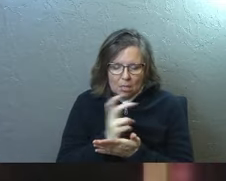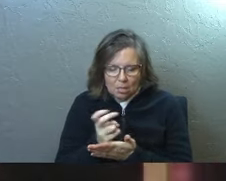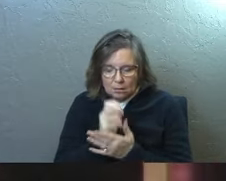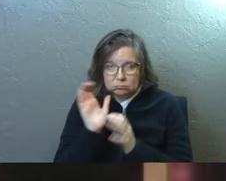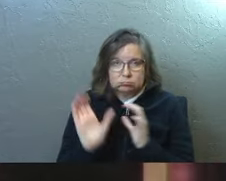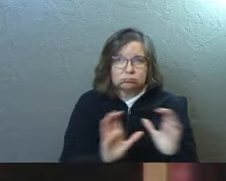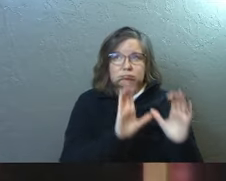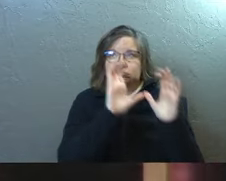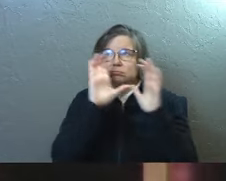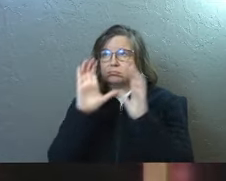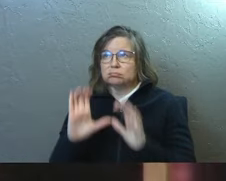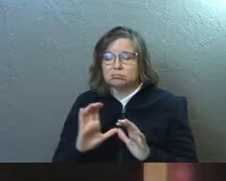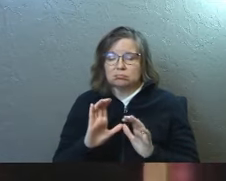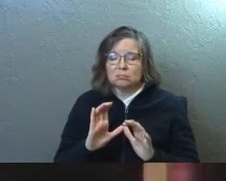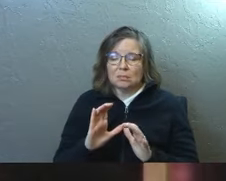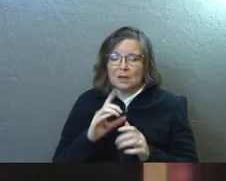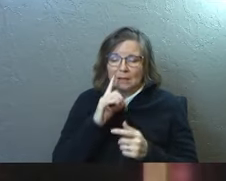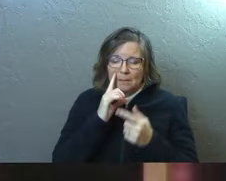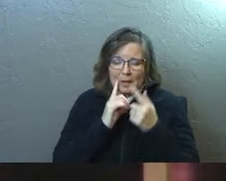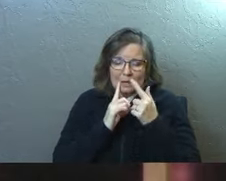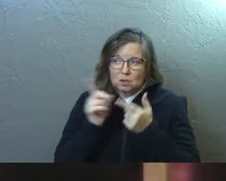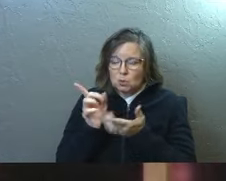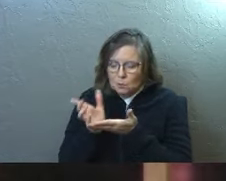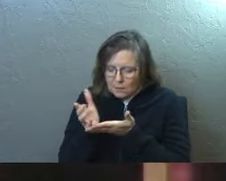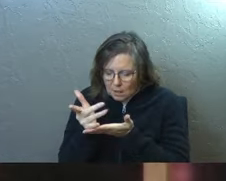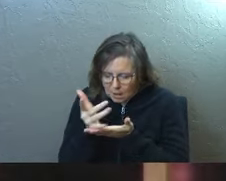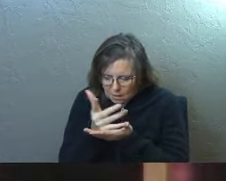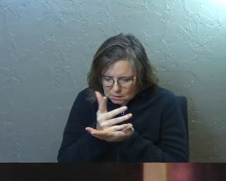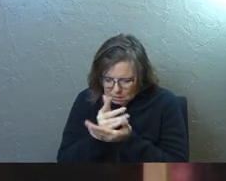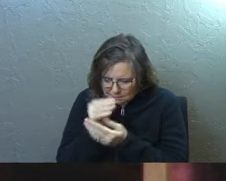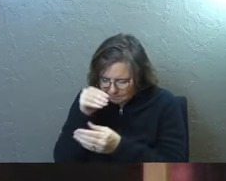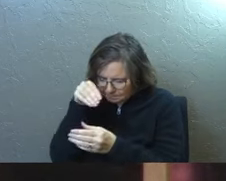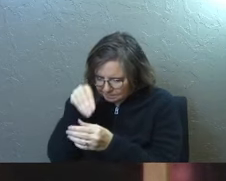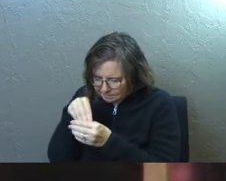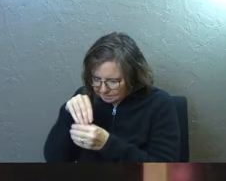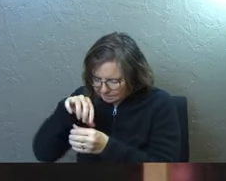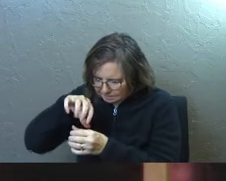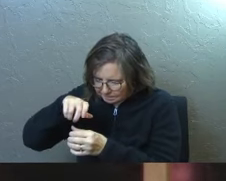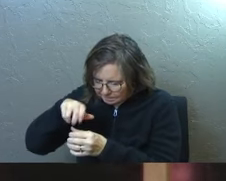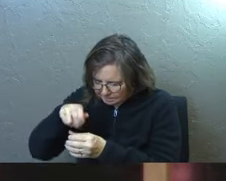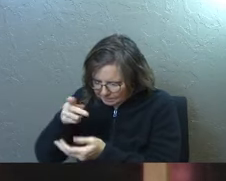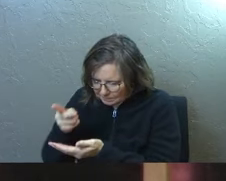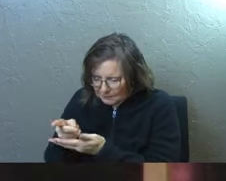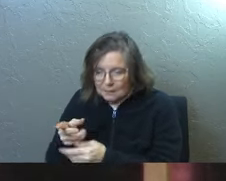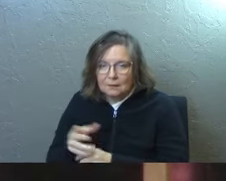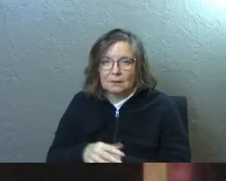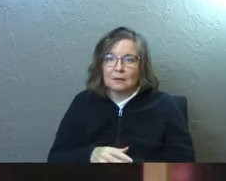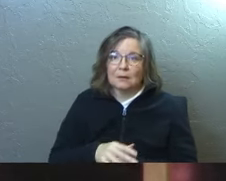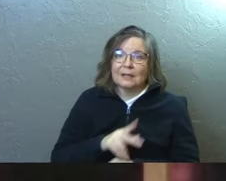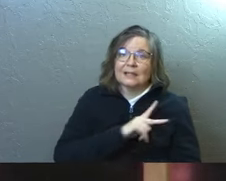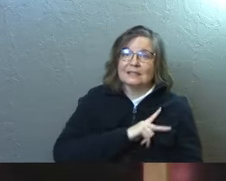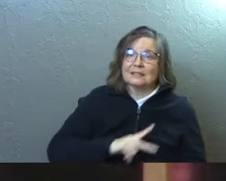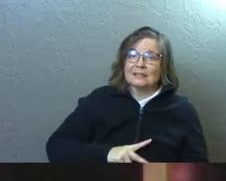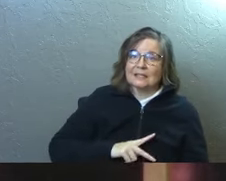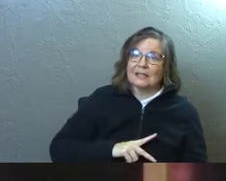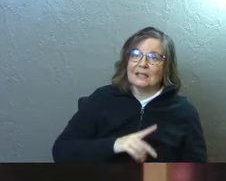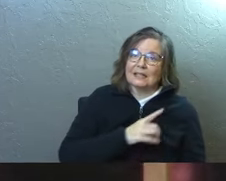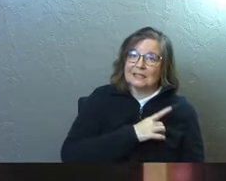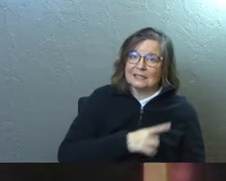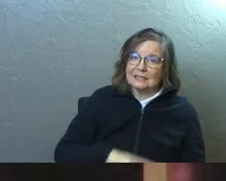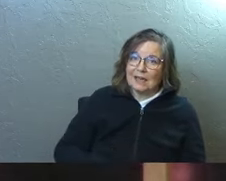Put my tears in your bottle. Are they not in your book? This is King David writing in the Psalms.